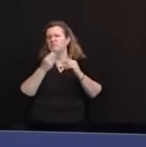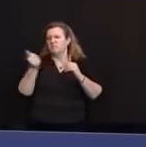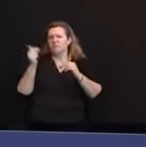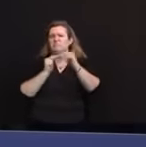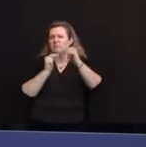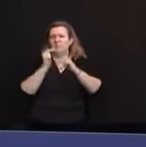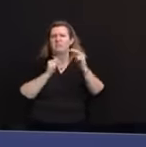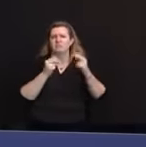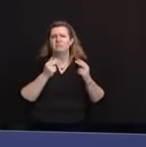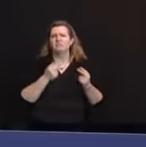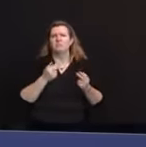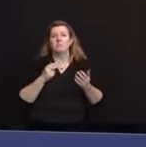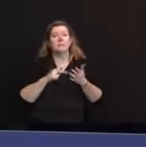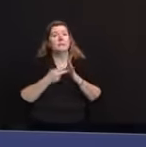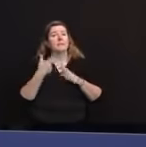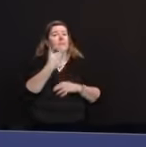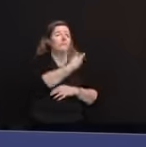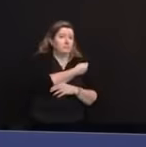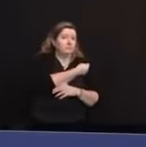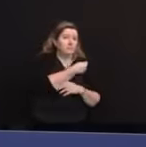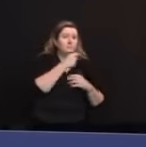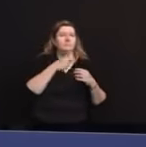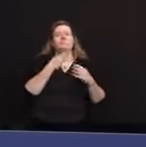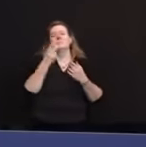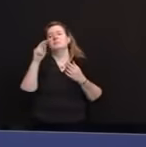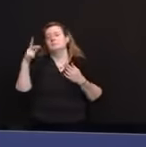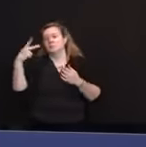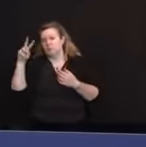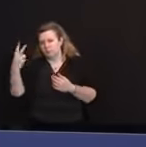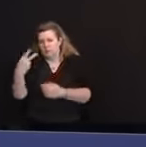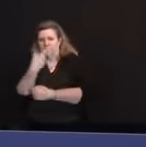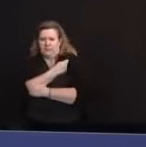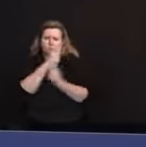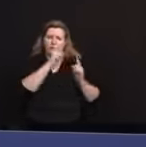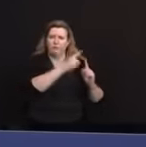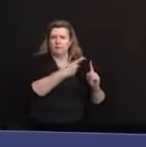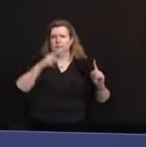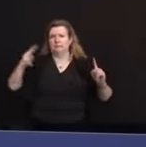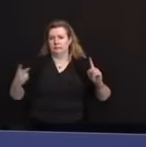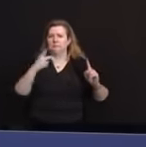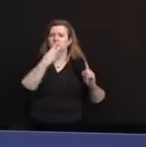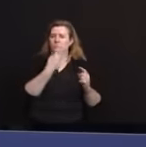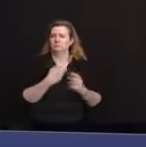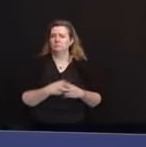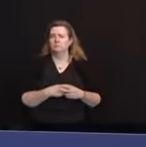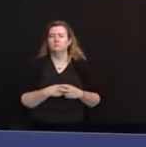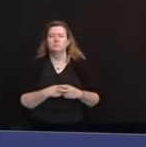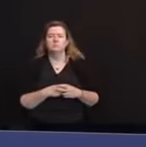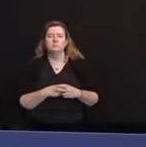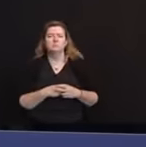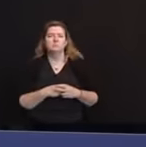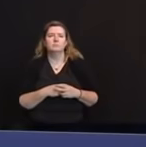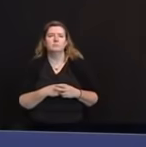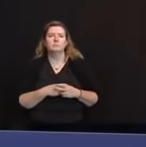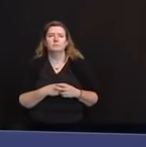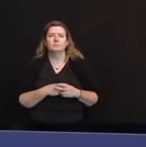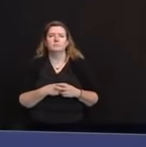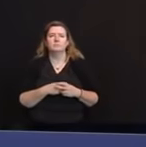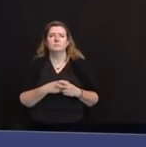and second doses. As I outlined Monday, after nursing home residents and staff are vaccinated,